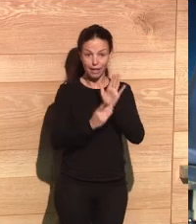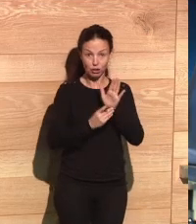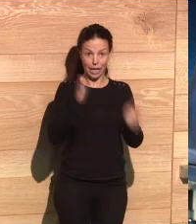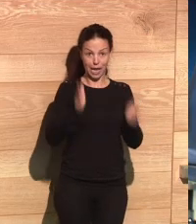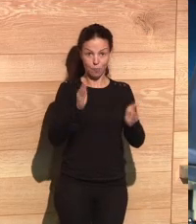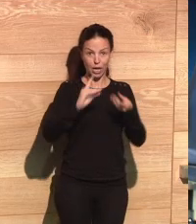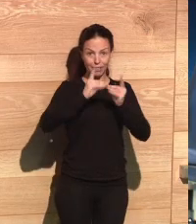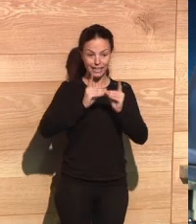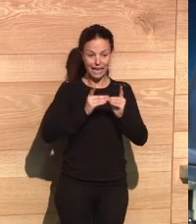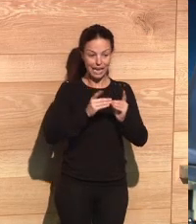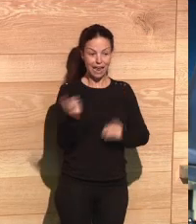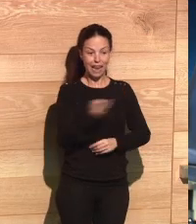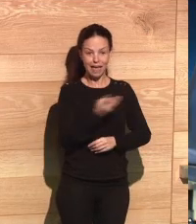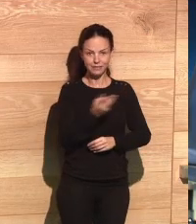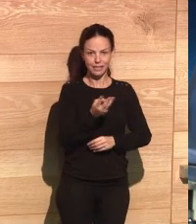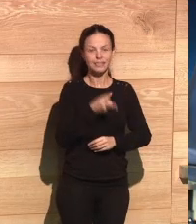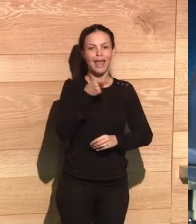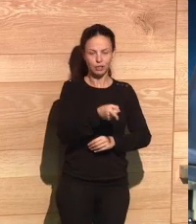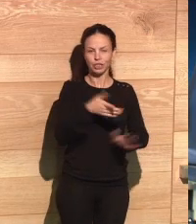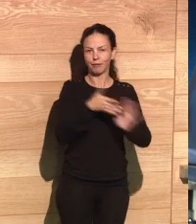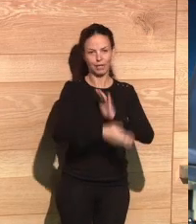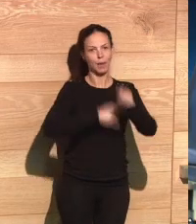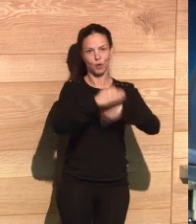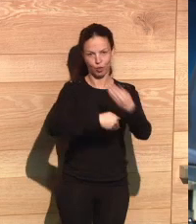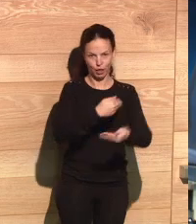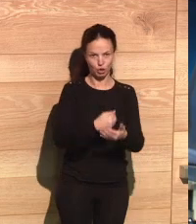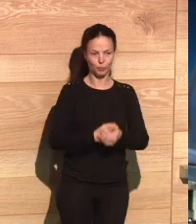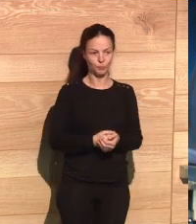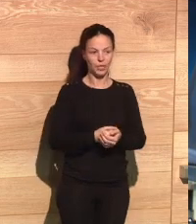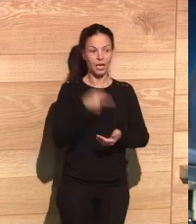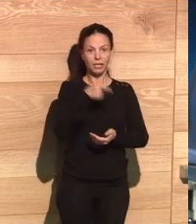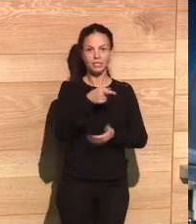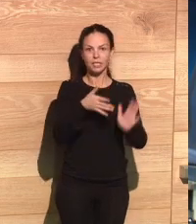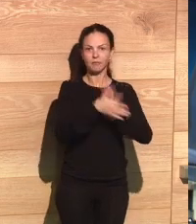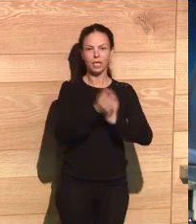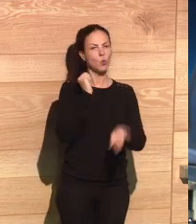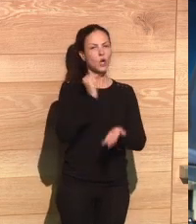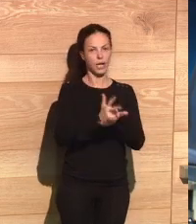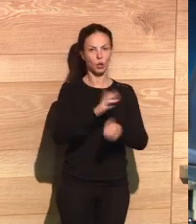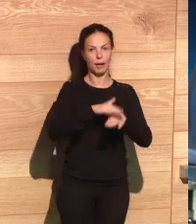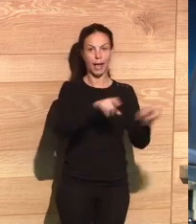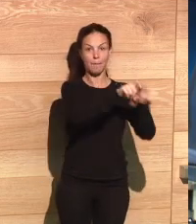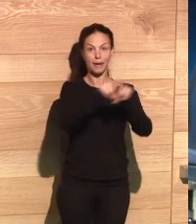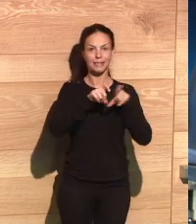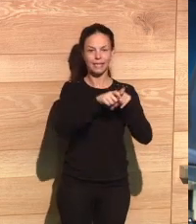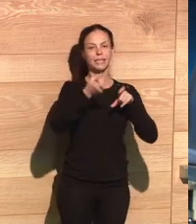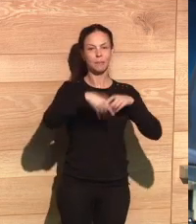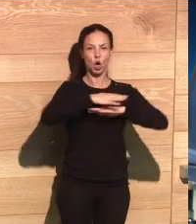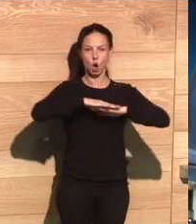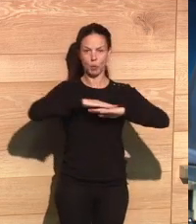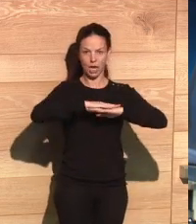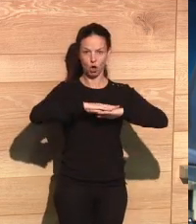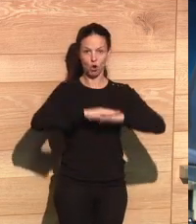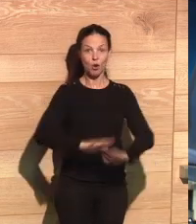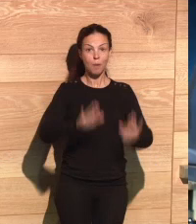processing and the use of data in the digital area is one of these processes that present challenges